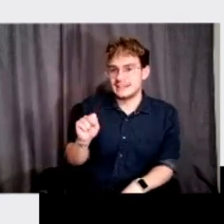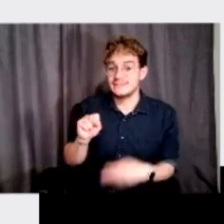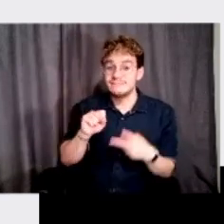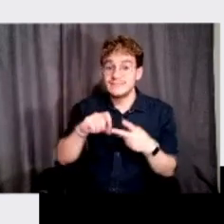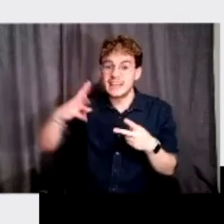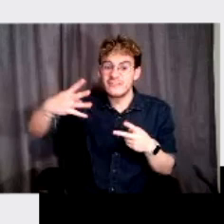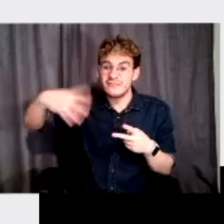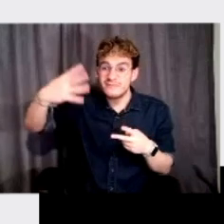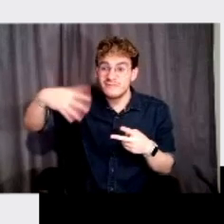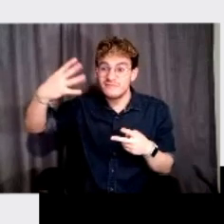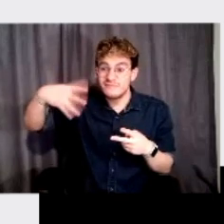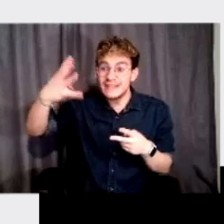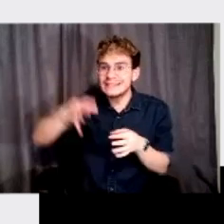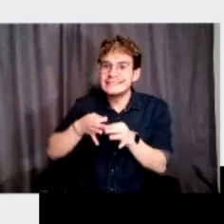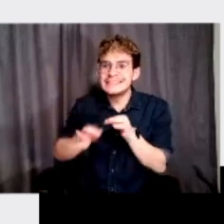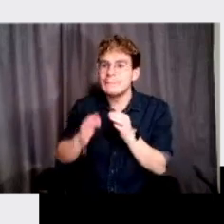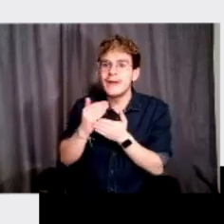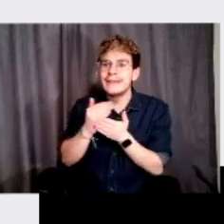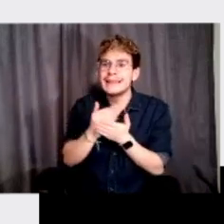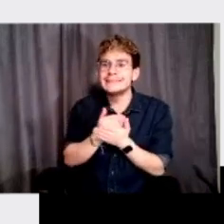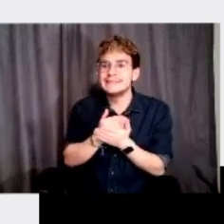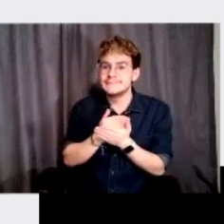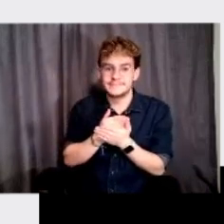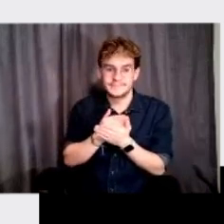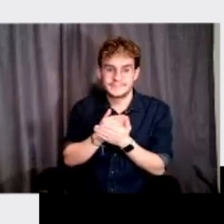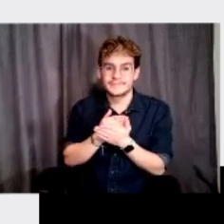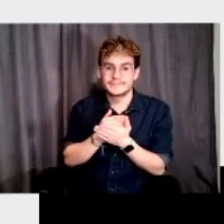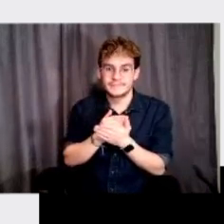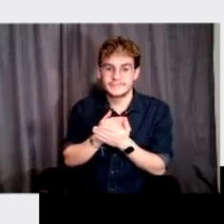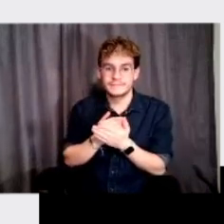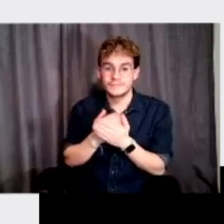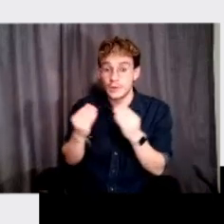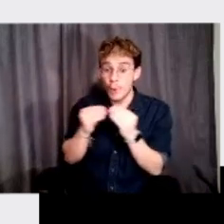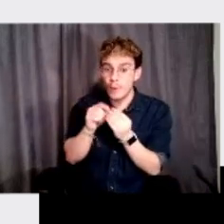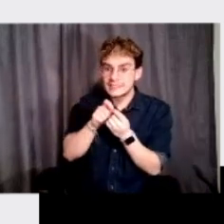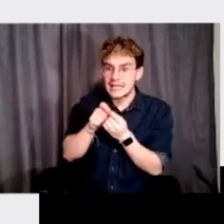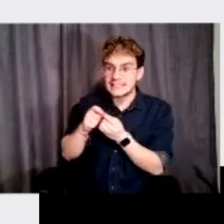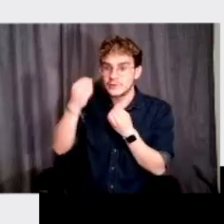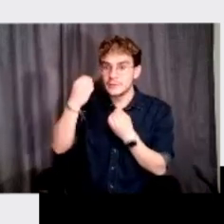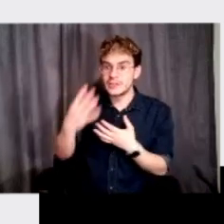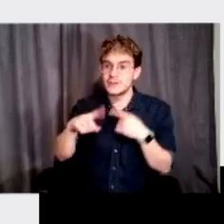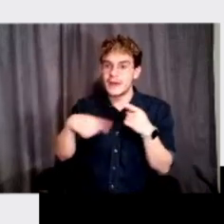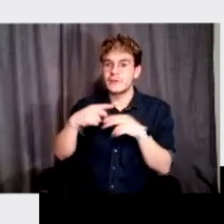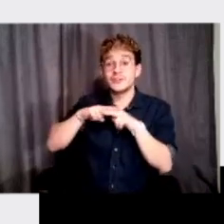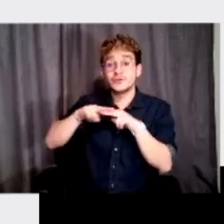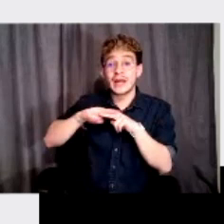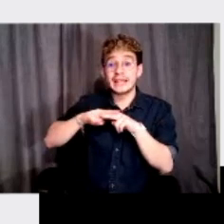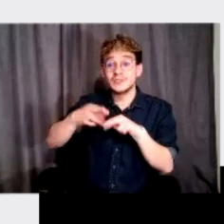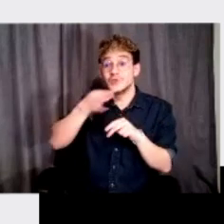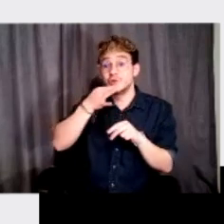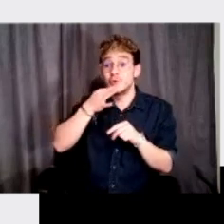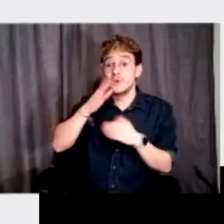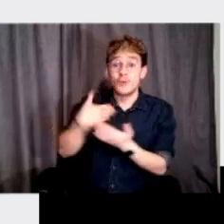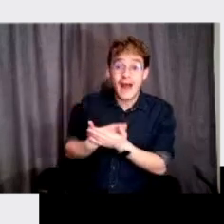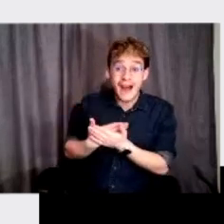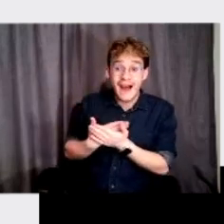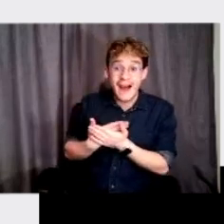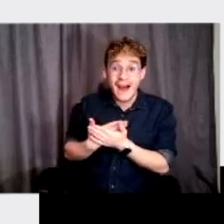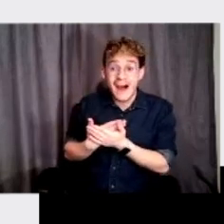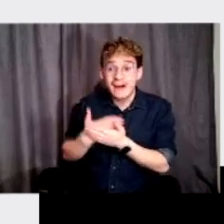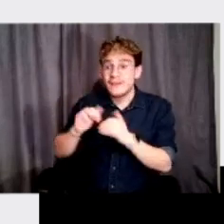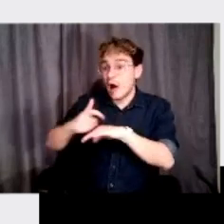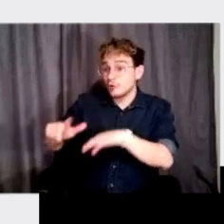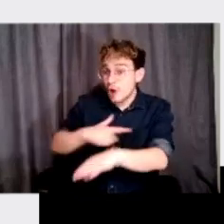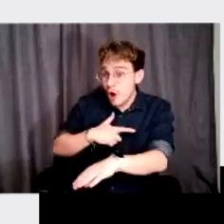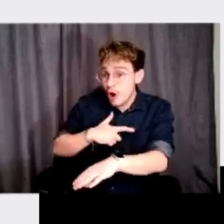scroll down, it's a super simple list, um, with, you know, more precise information about the trains are coming and, and how long they're going to